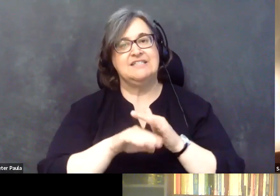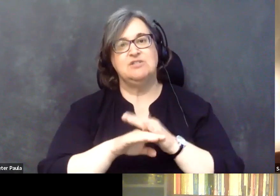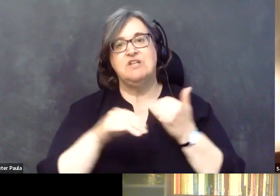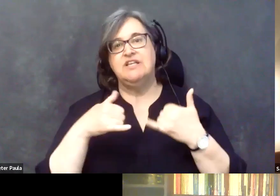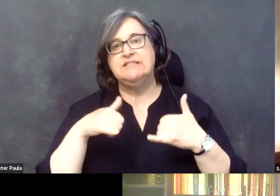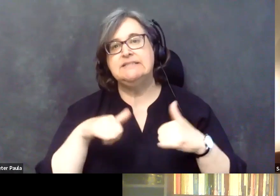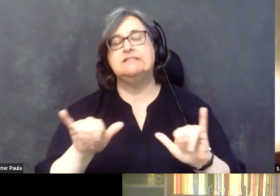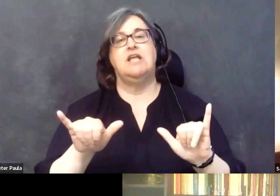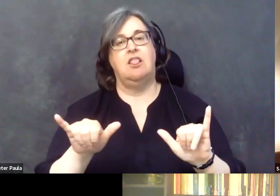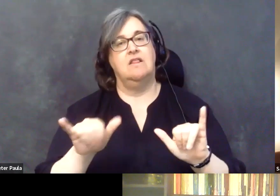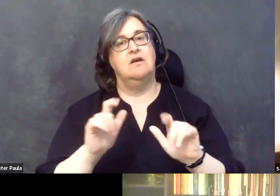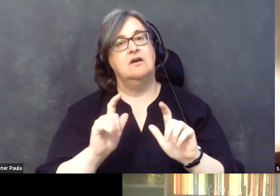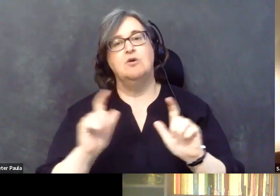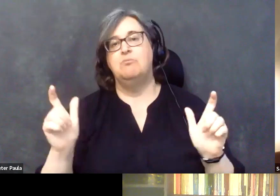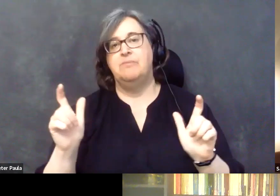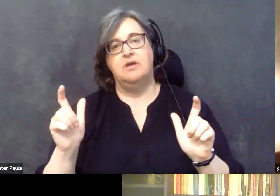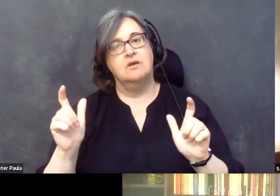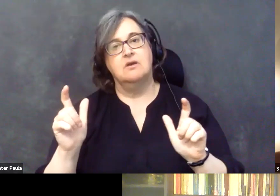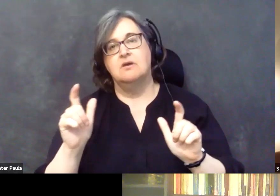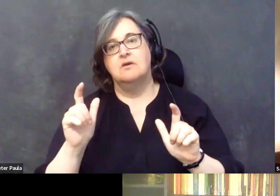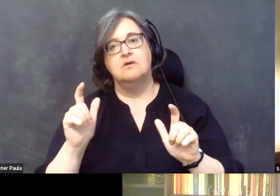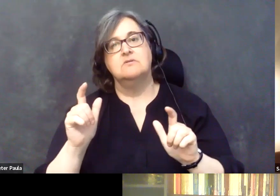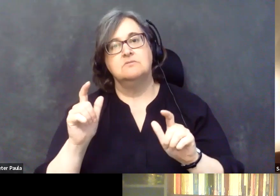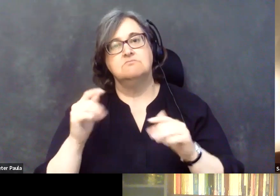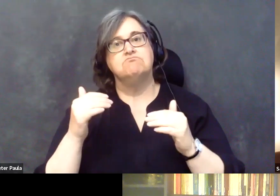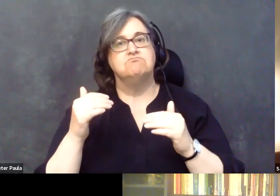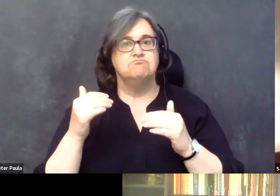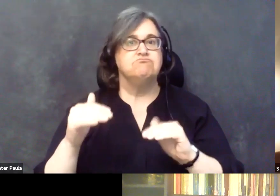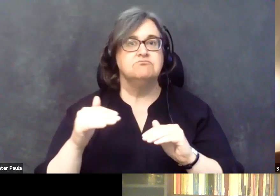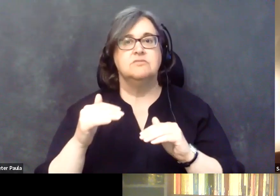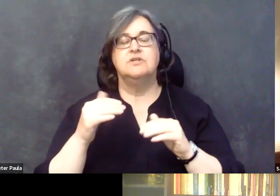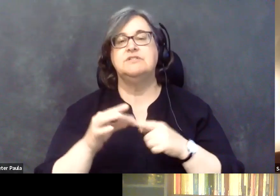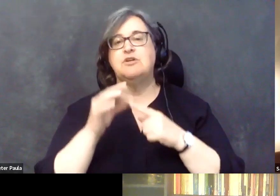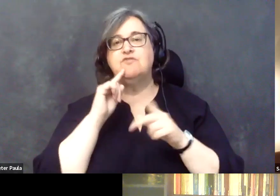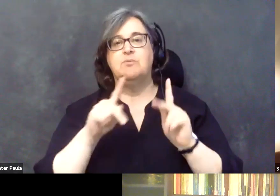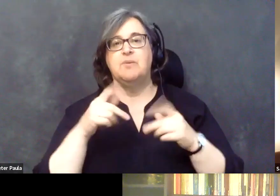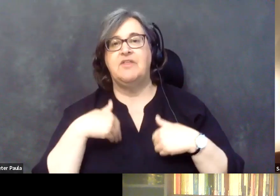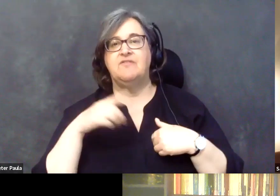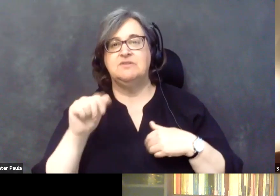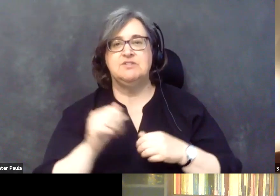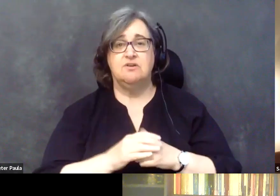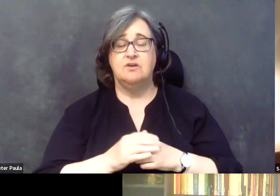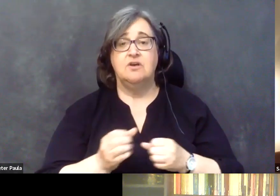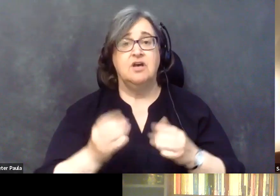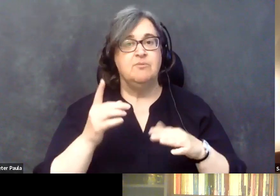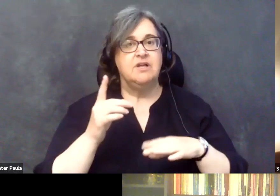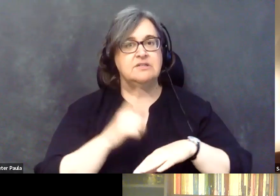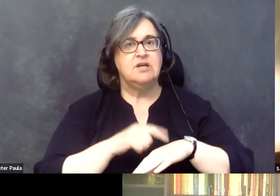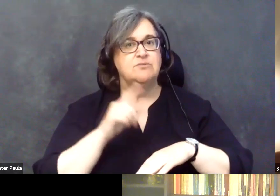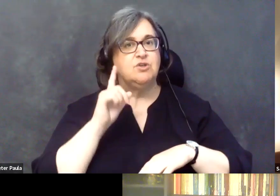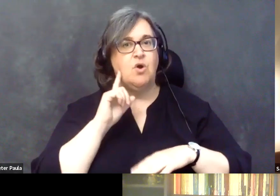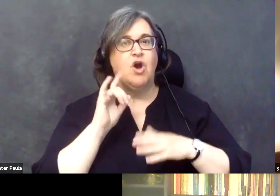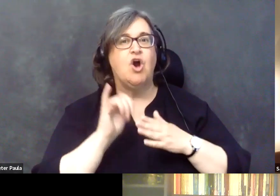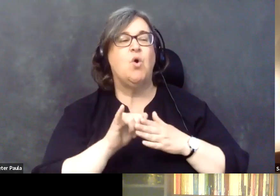question and especially for persons with disabilities. So how many times have we heard clients saying, oh,